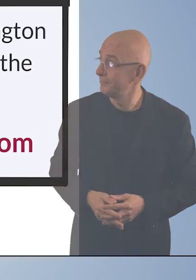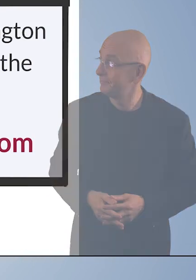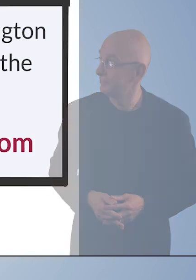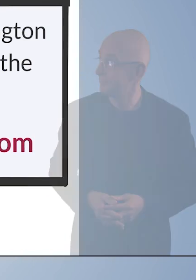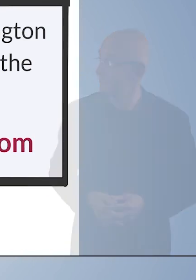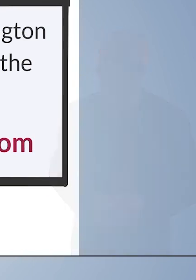Thank Thank